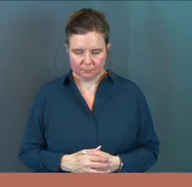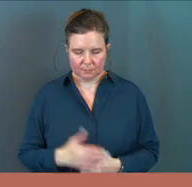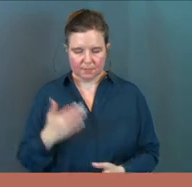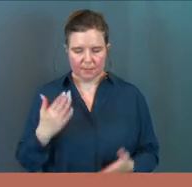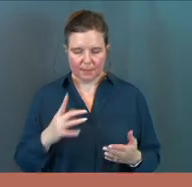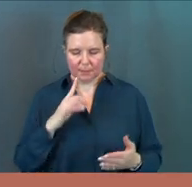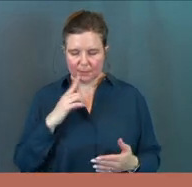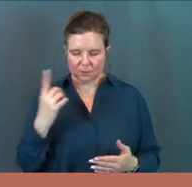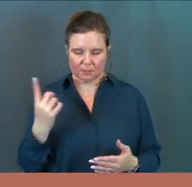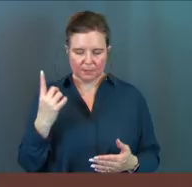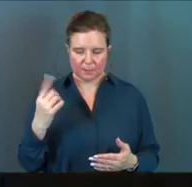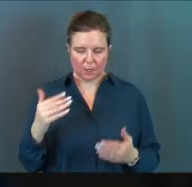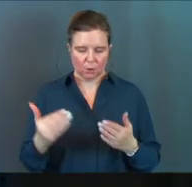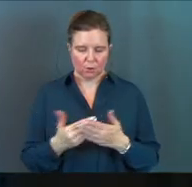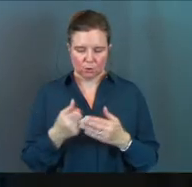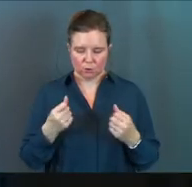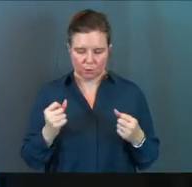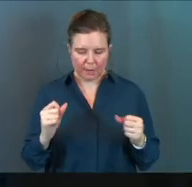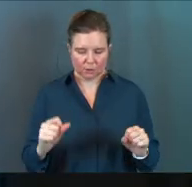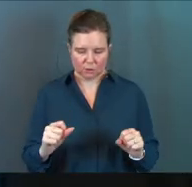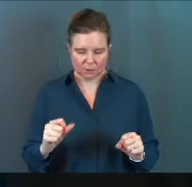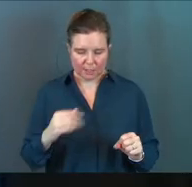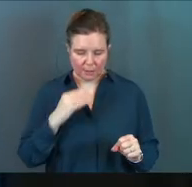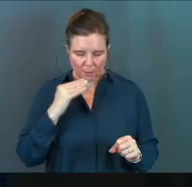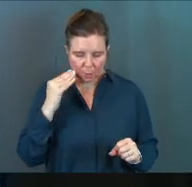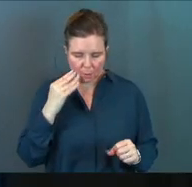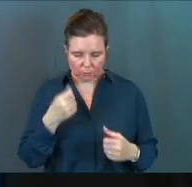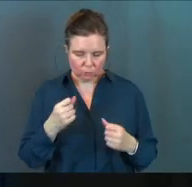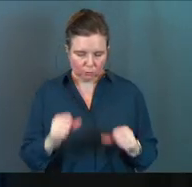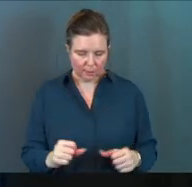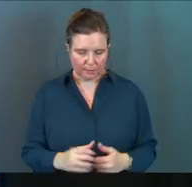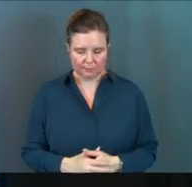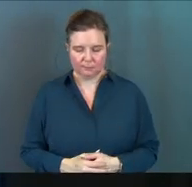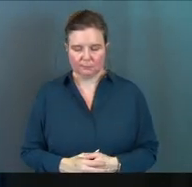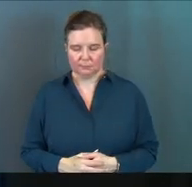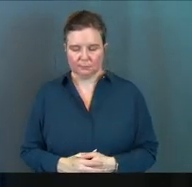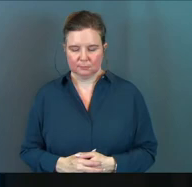Maybe there's something, a new strategy in the home to try.